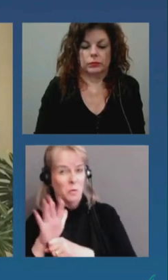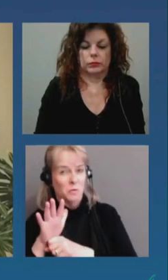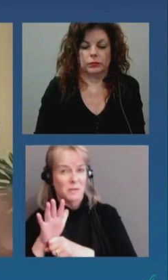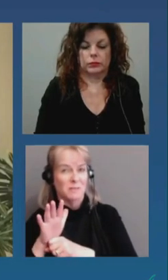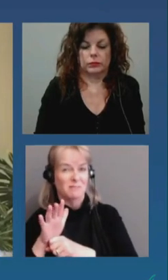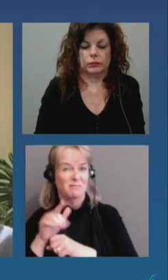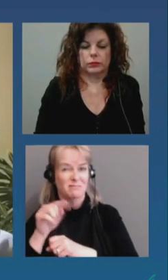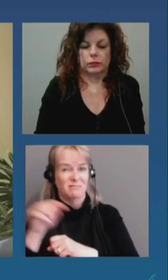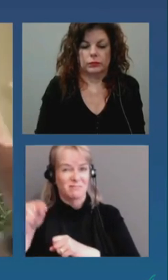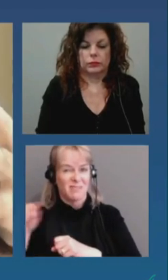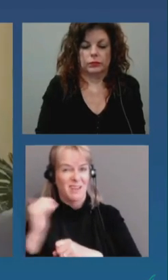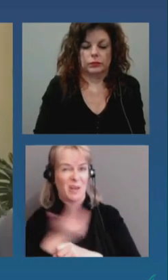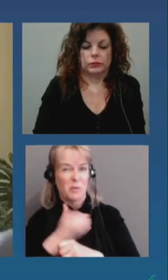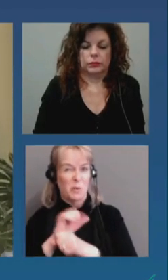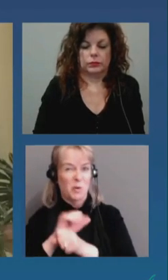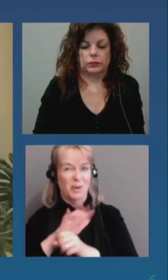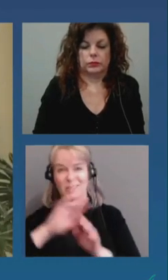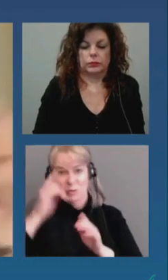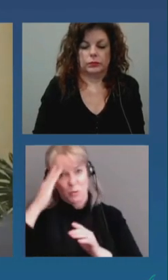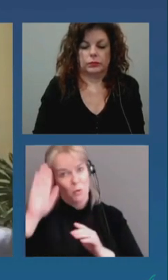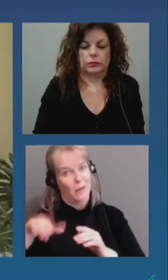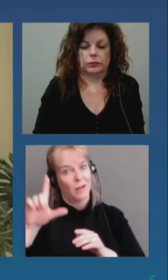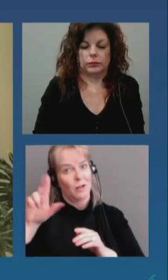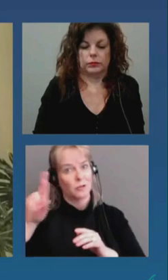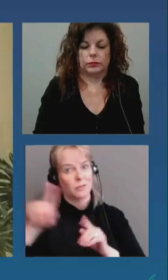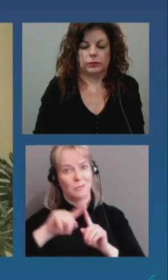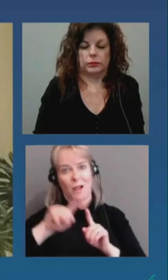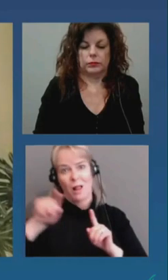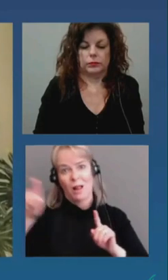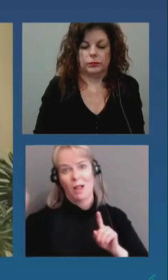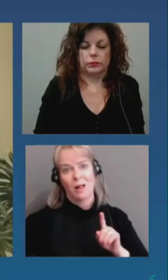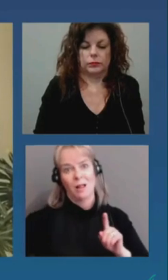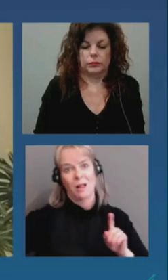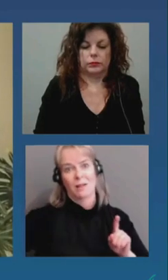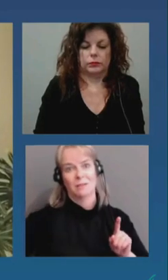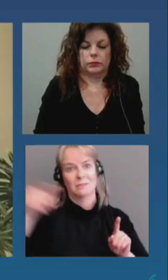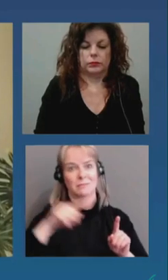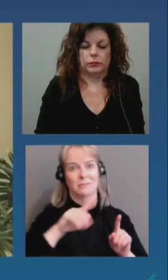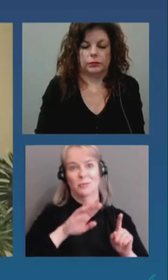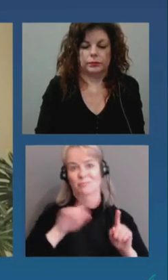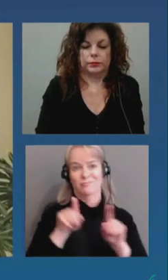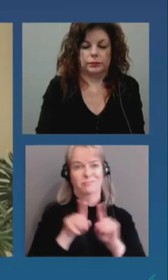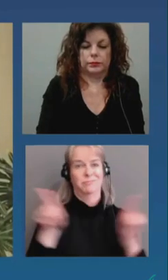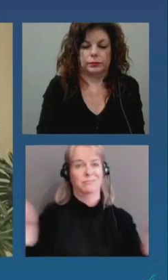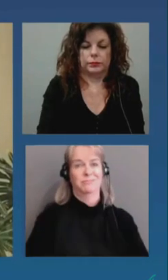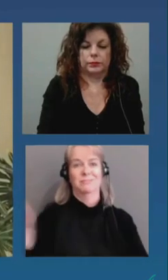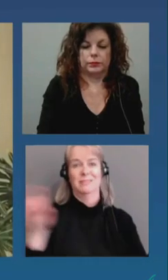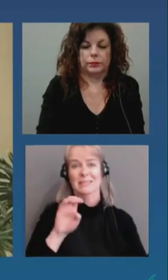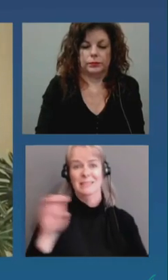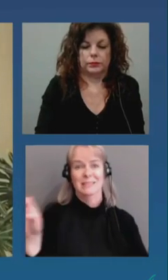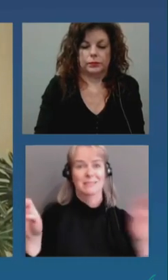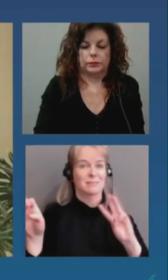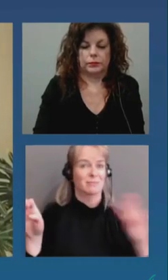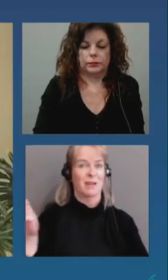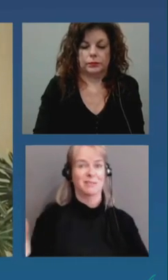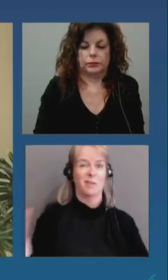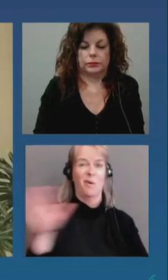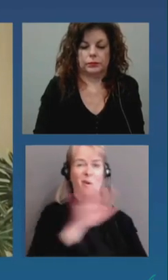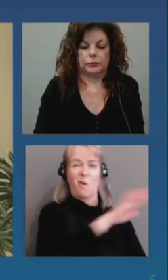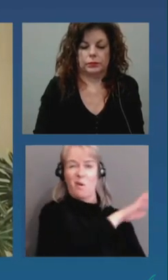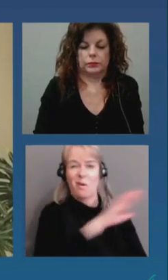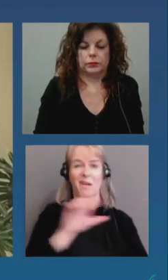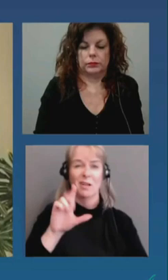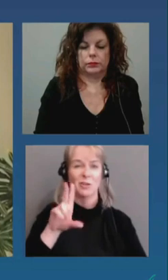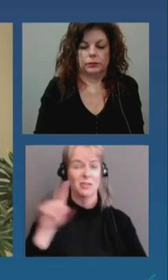a long worksite, as you know, all the way to the East End and the West End. So that's encouraging, and